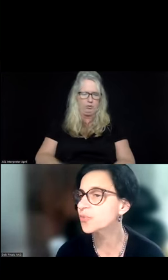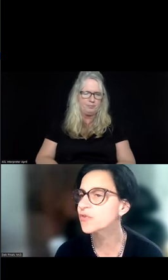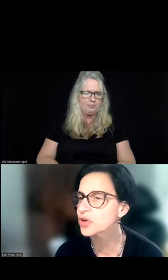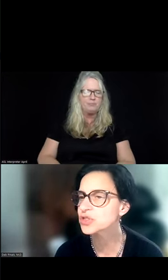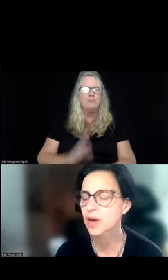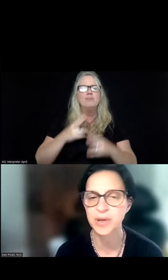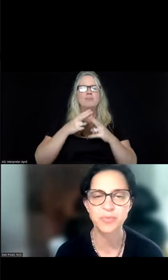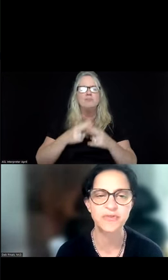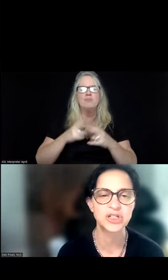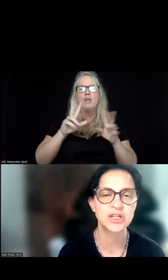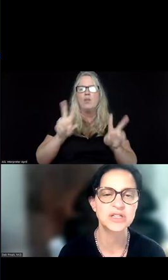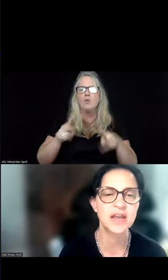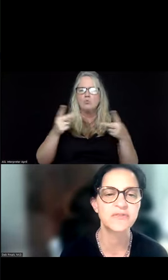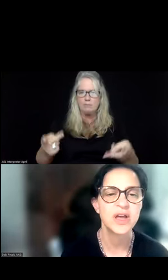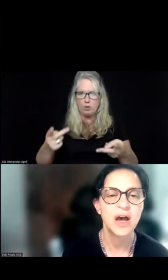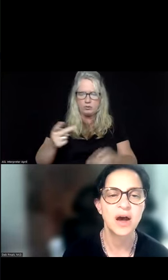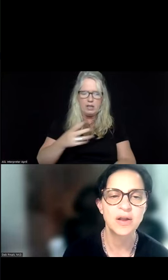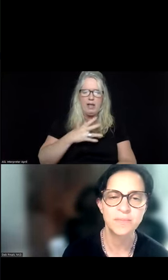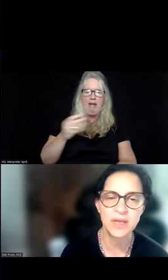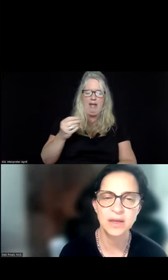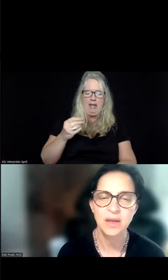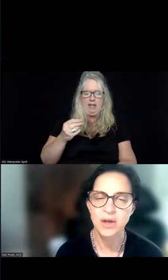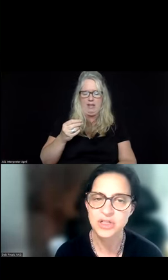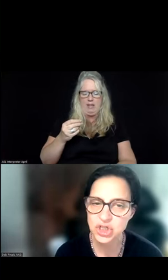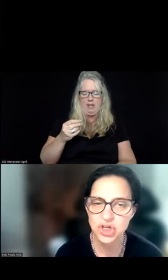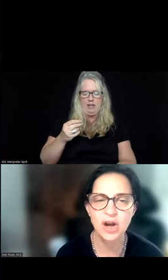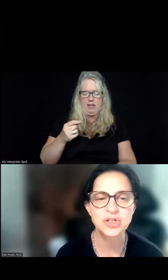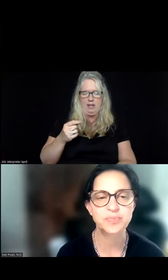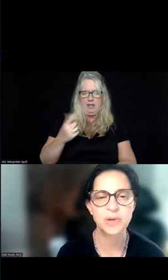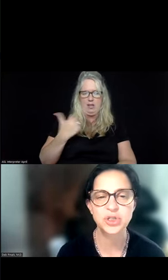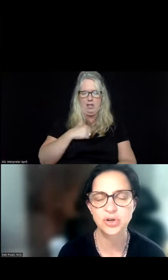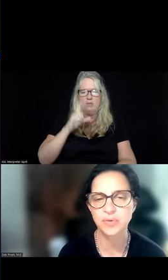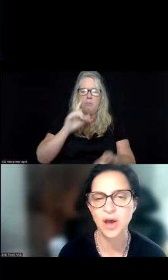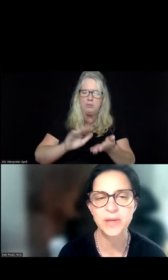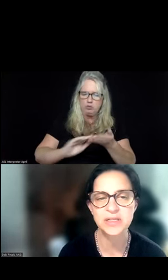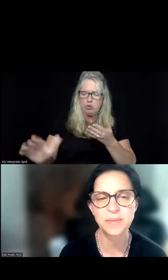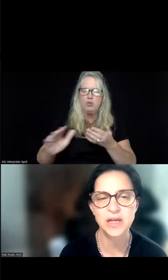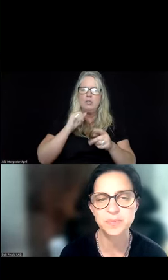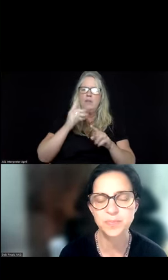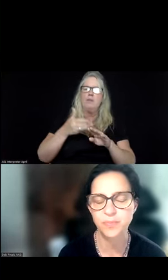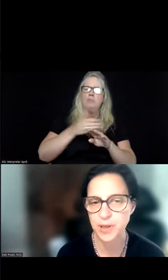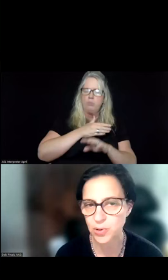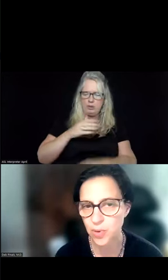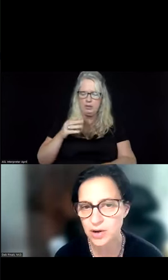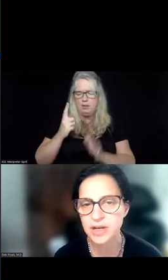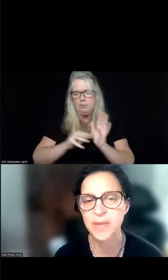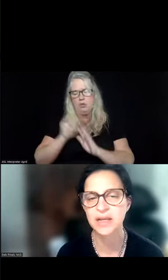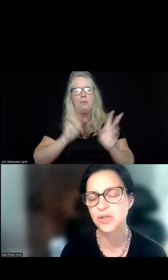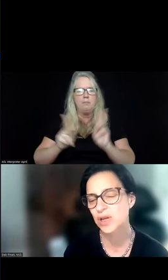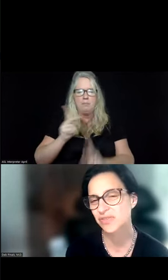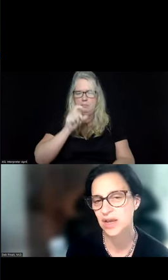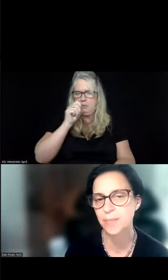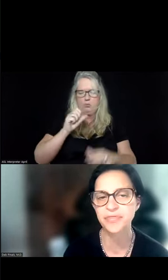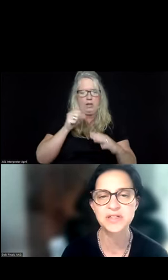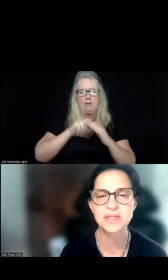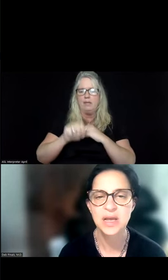that's called the reverse dumping provision, instead of being discharged prematurely without being stabilized people who aren't admitted.